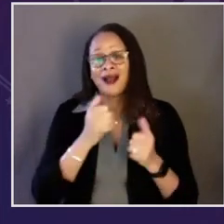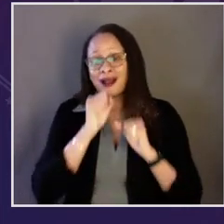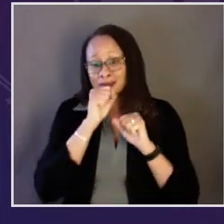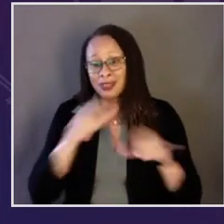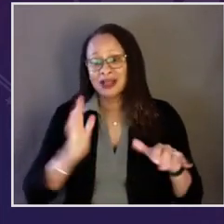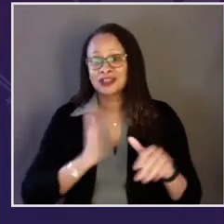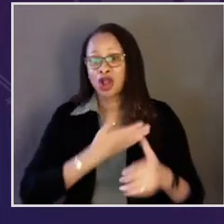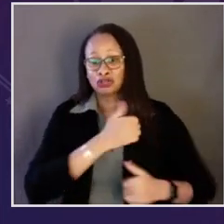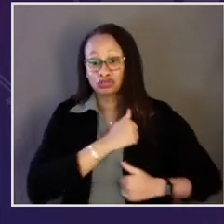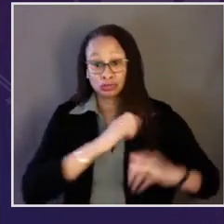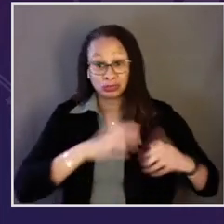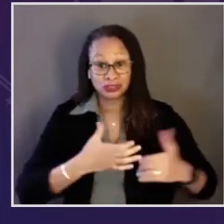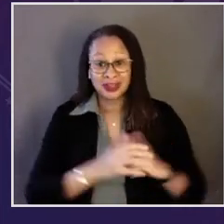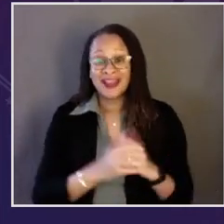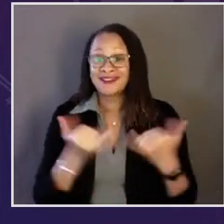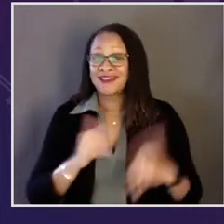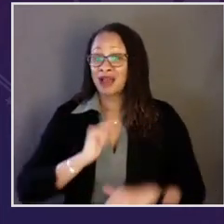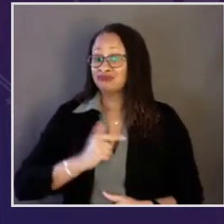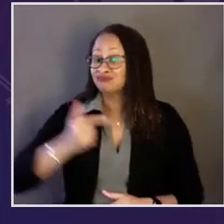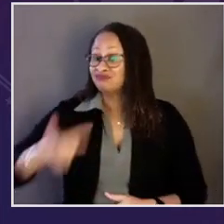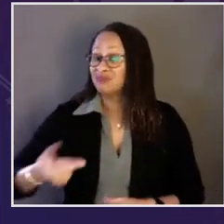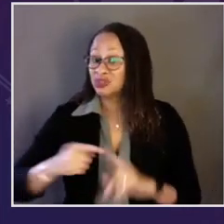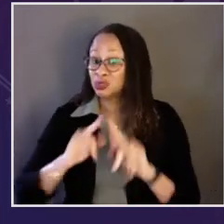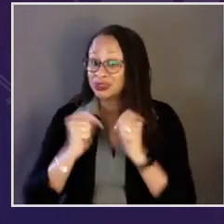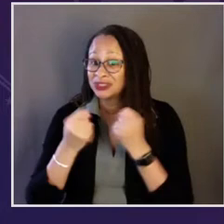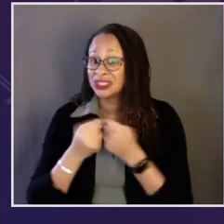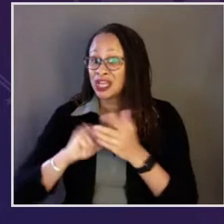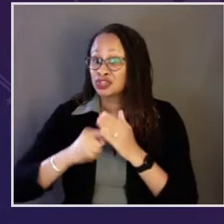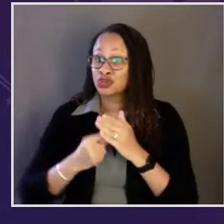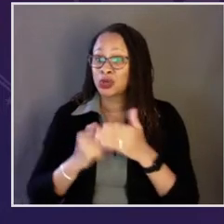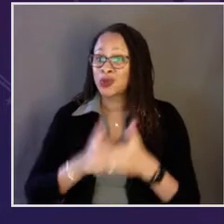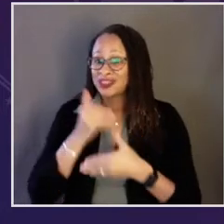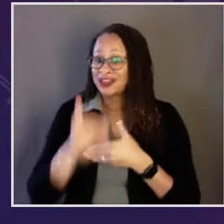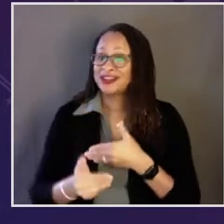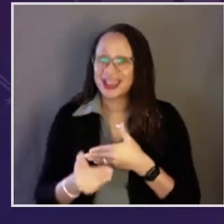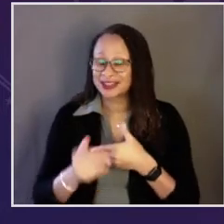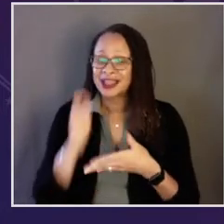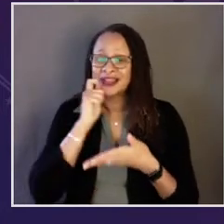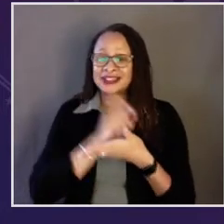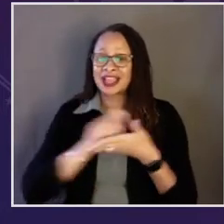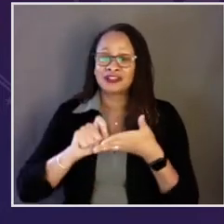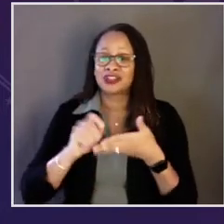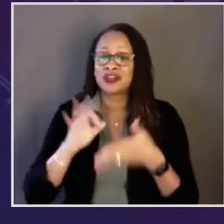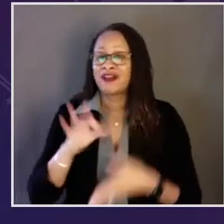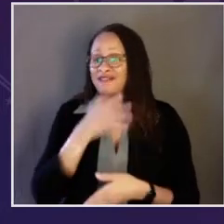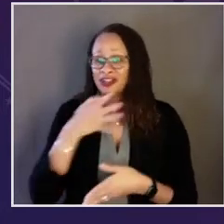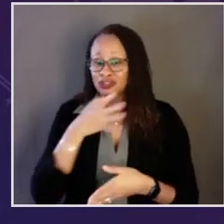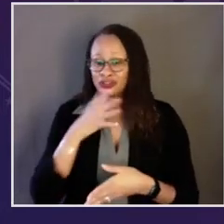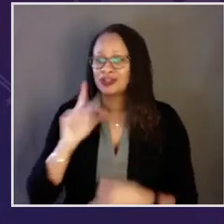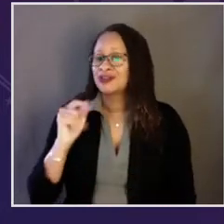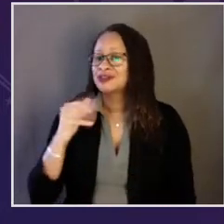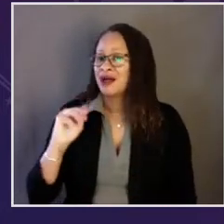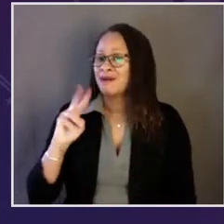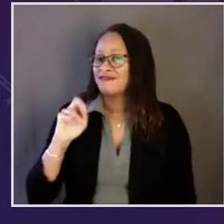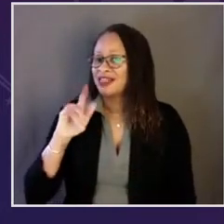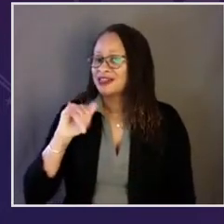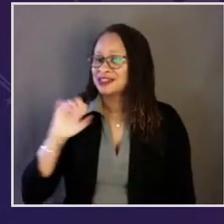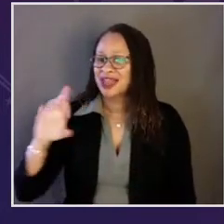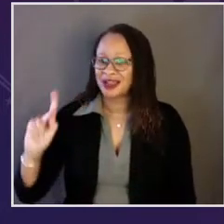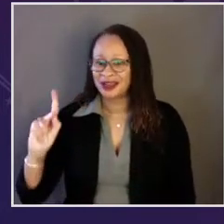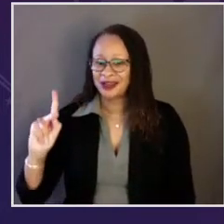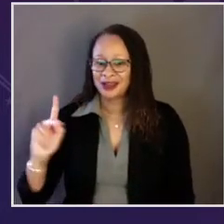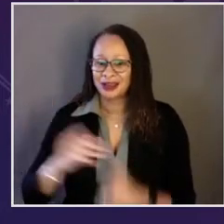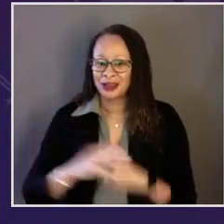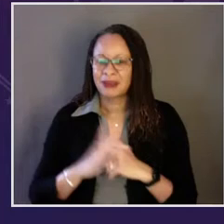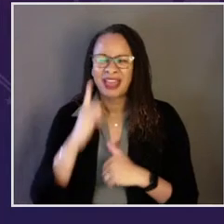May God bless you and may God protect our troops. And now I'm going to turn this over to the team, starting with our next Secretary of